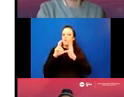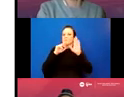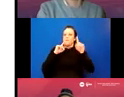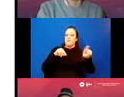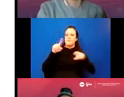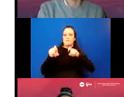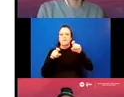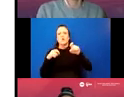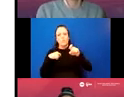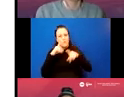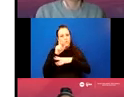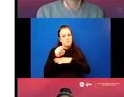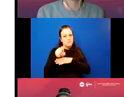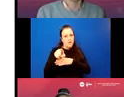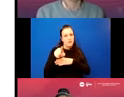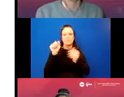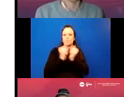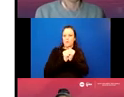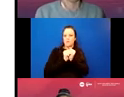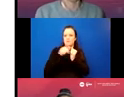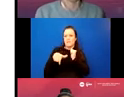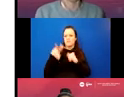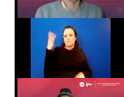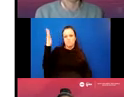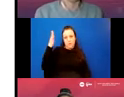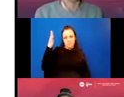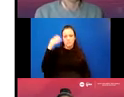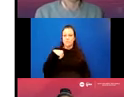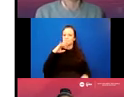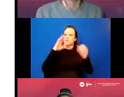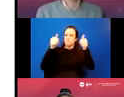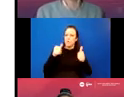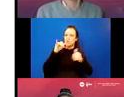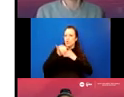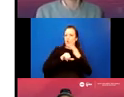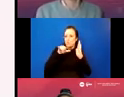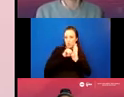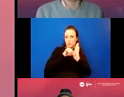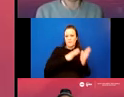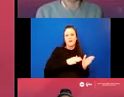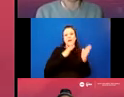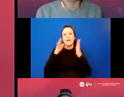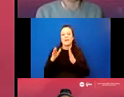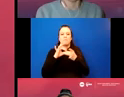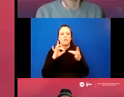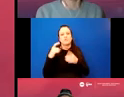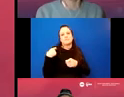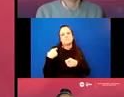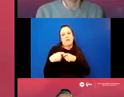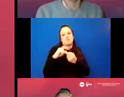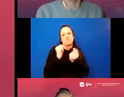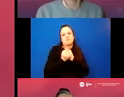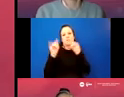we will be sending those out along with this presentation. It'll be posted to our YouTube. And like I mentioned with the Spanish translation,